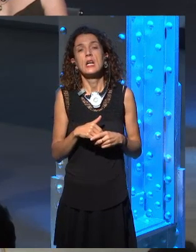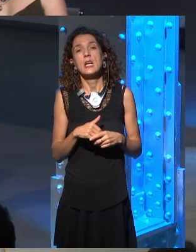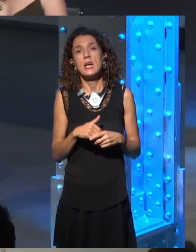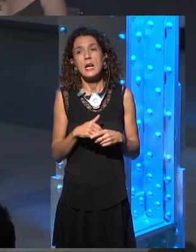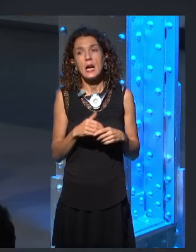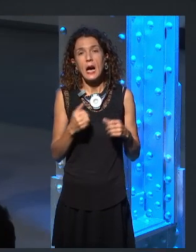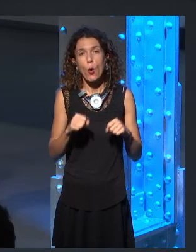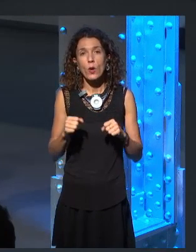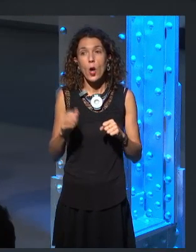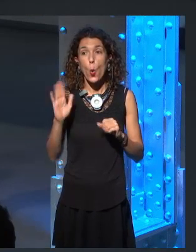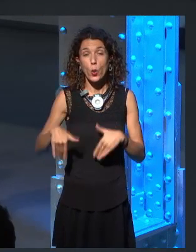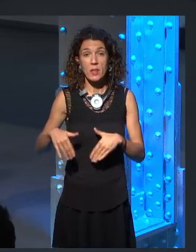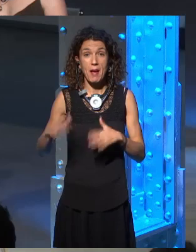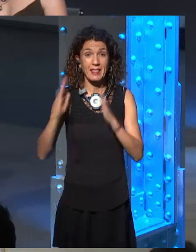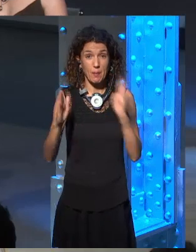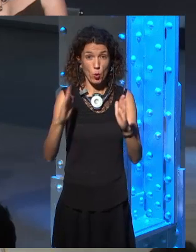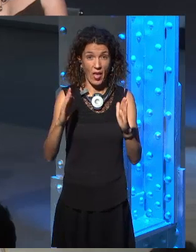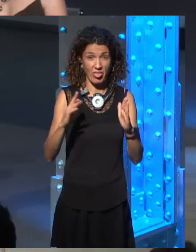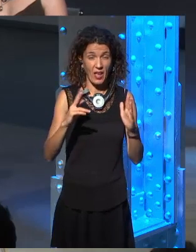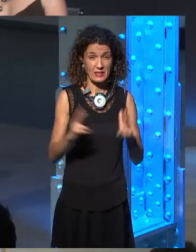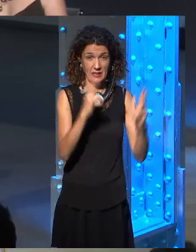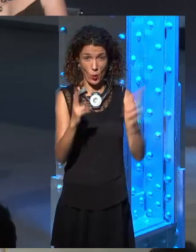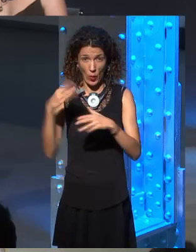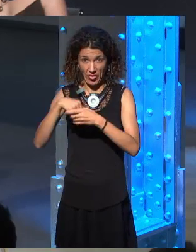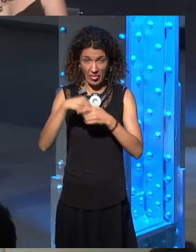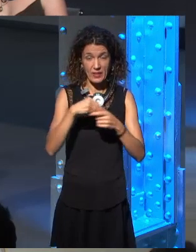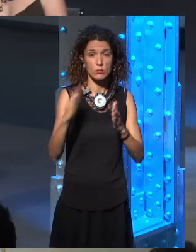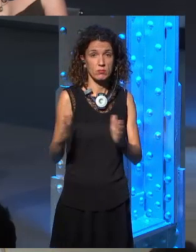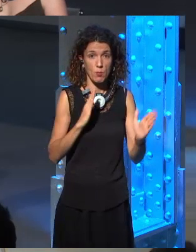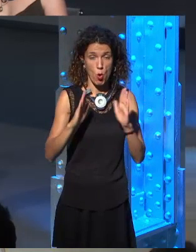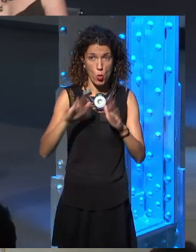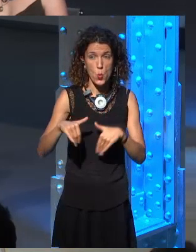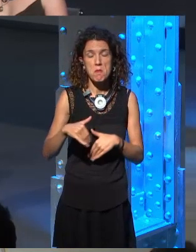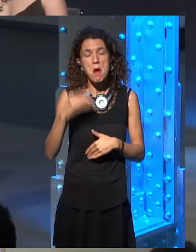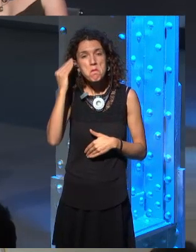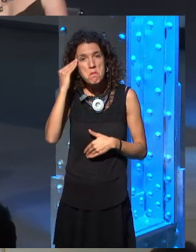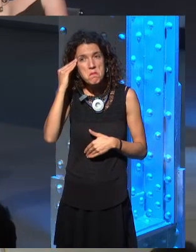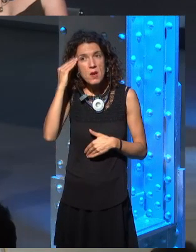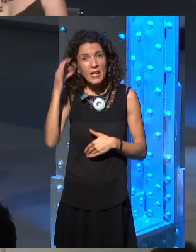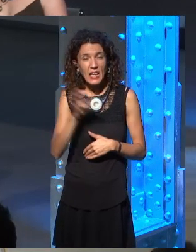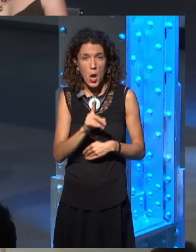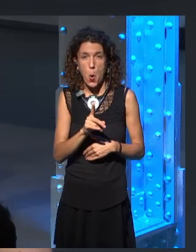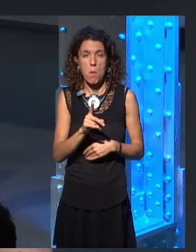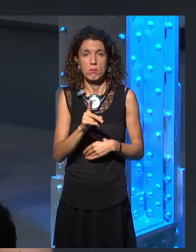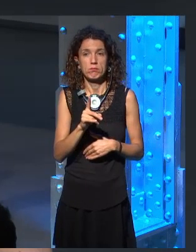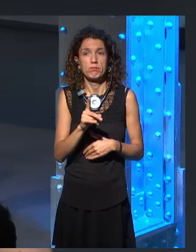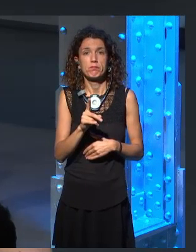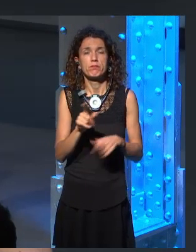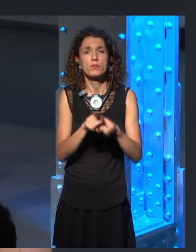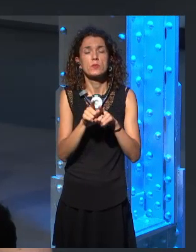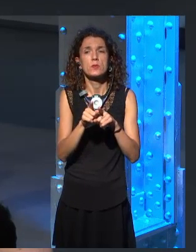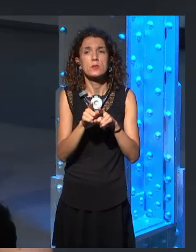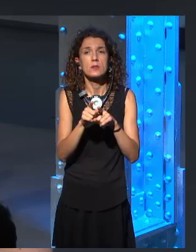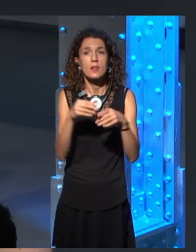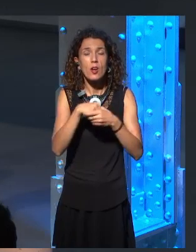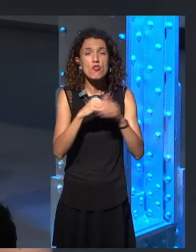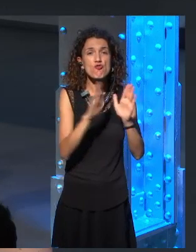I don't think that element, that section will necessarily play out the same way in the books. I, I think that the interpretation that